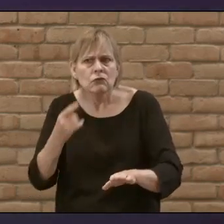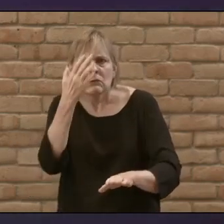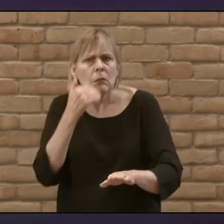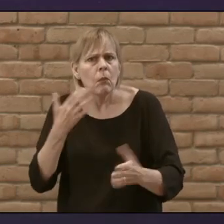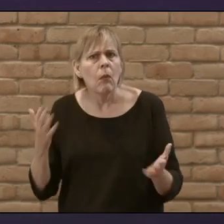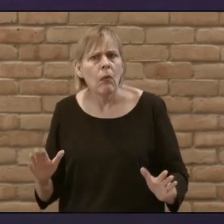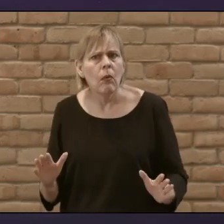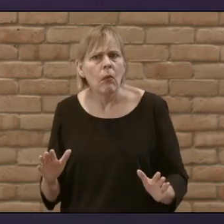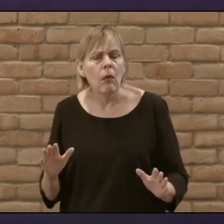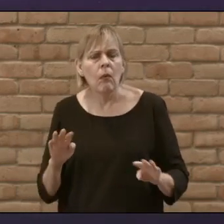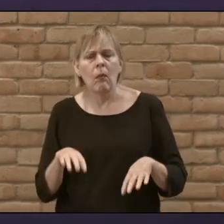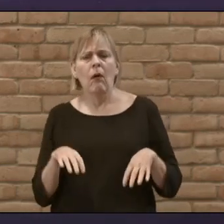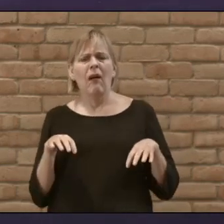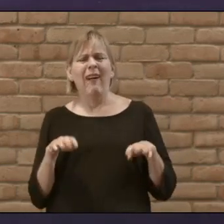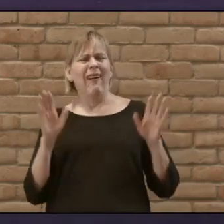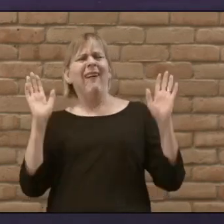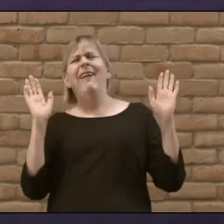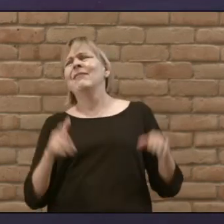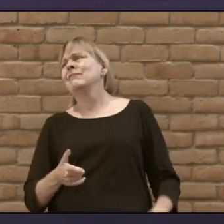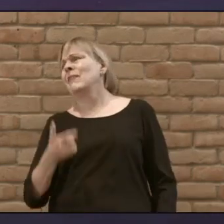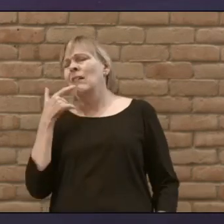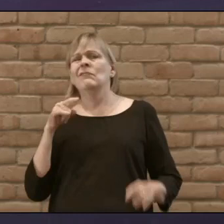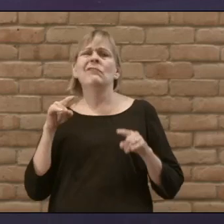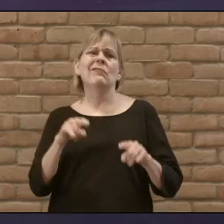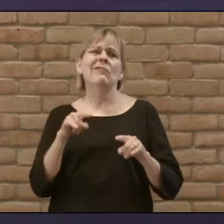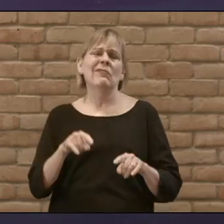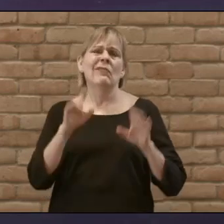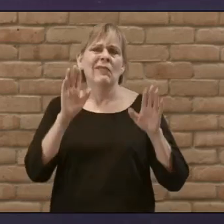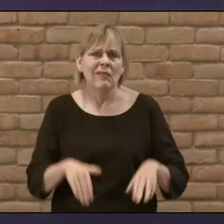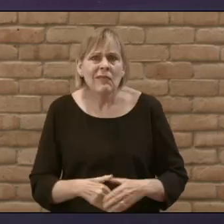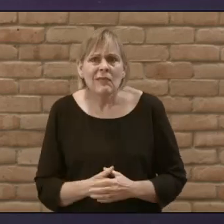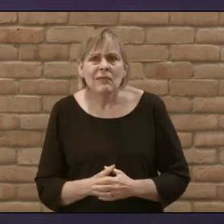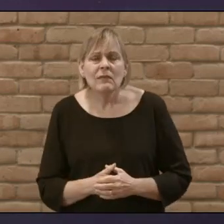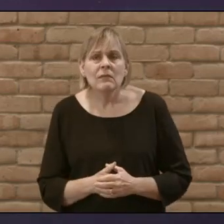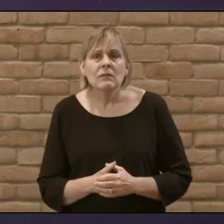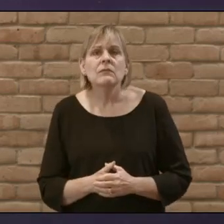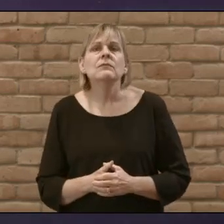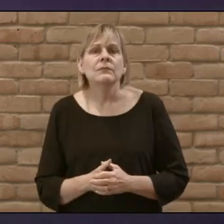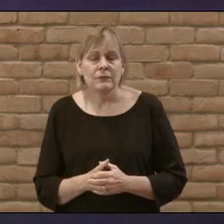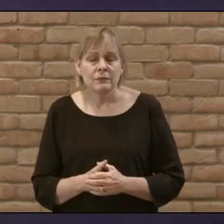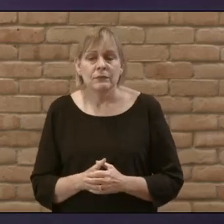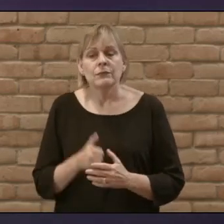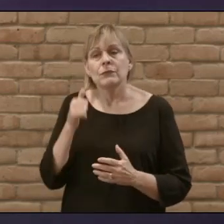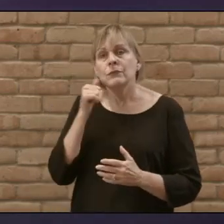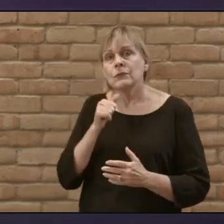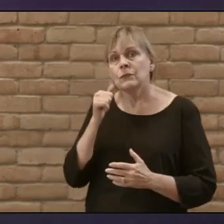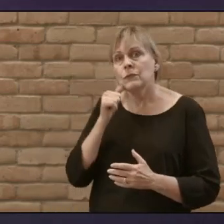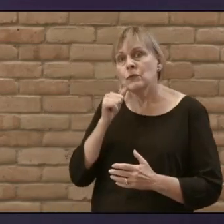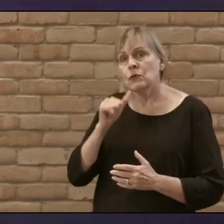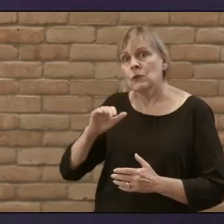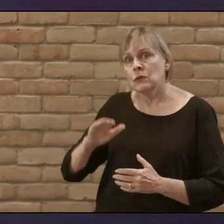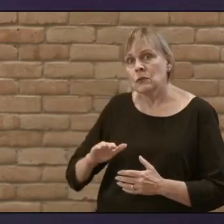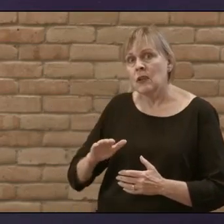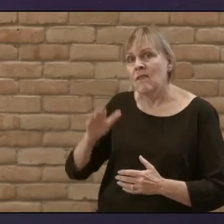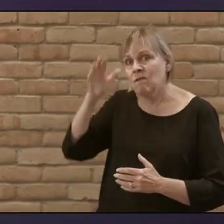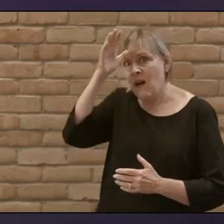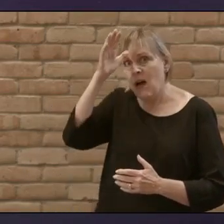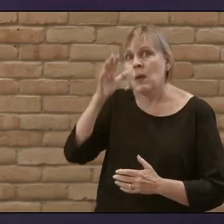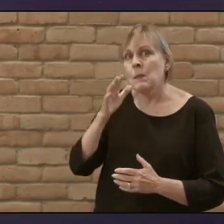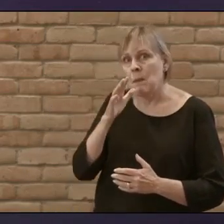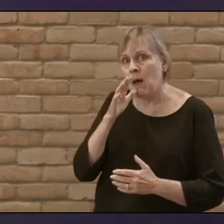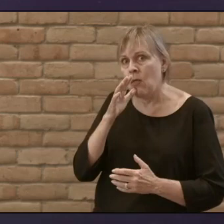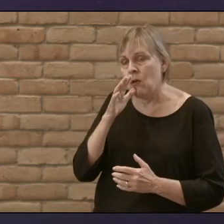The crowd laughed at him. But he made them all leave. And he took the girl's father and mother and his three disciples into the room where the girl was lying.